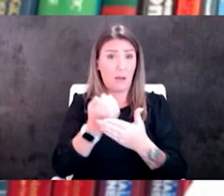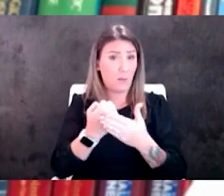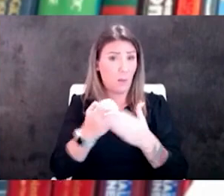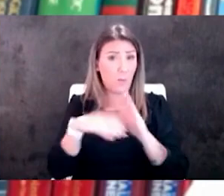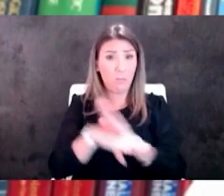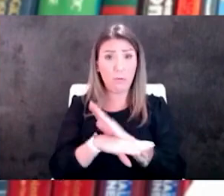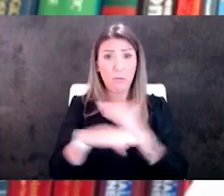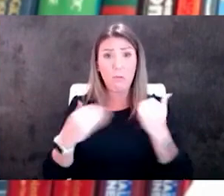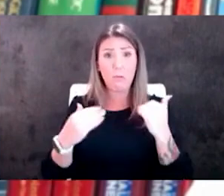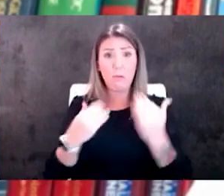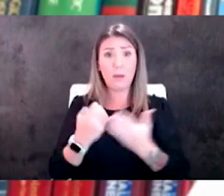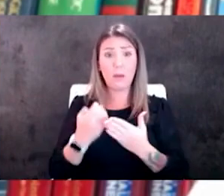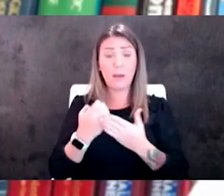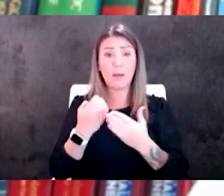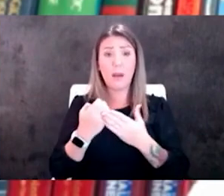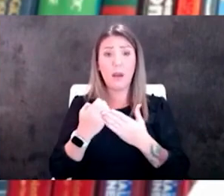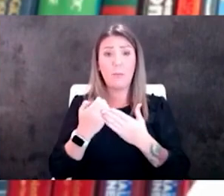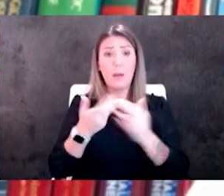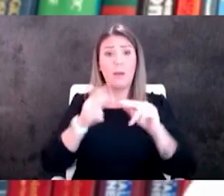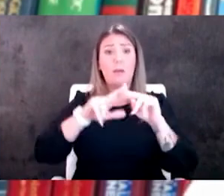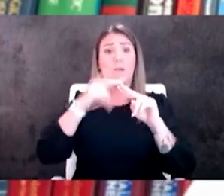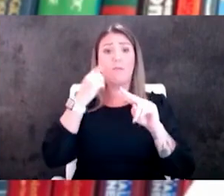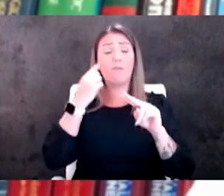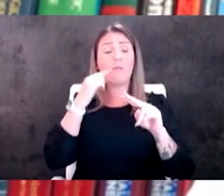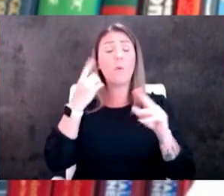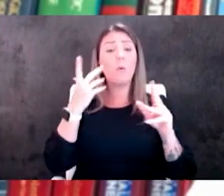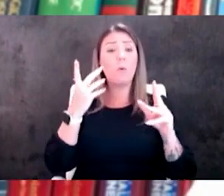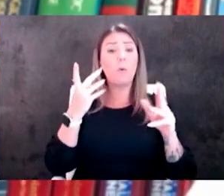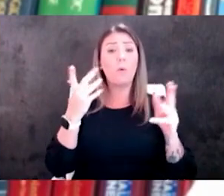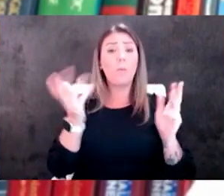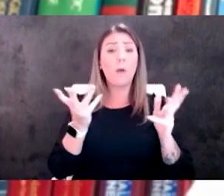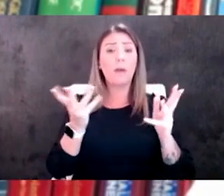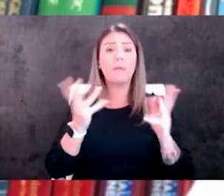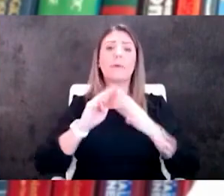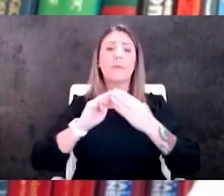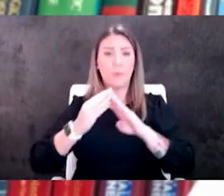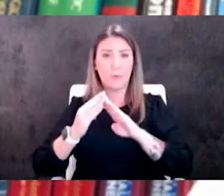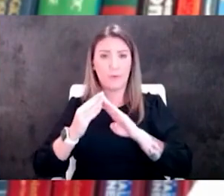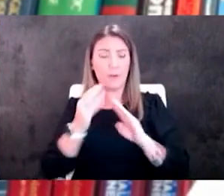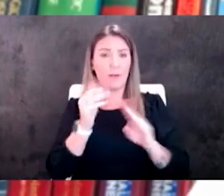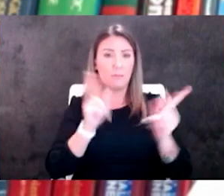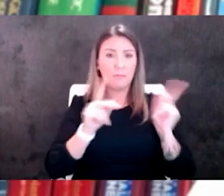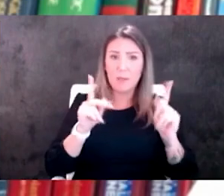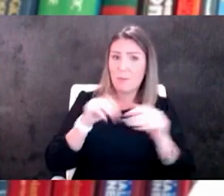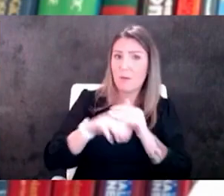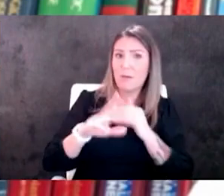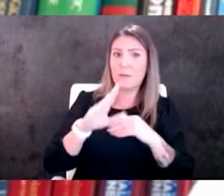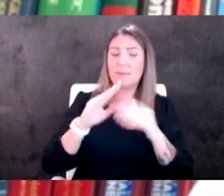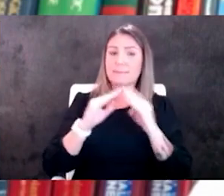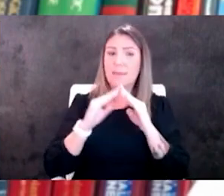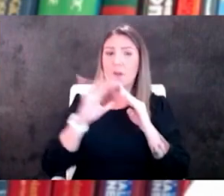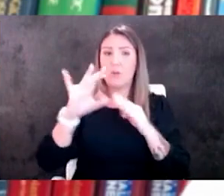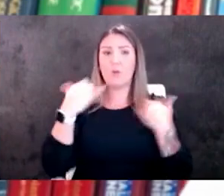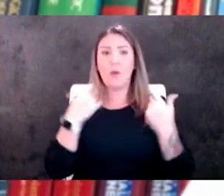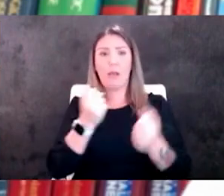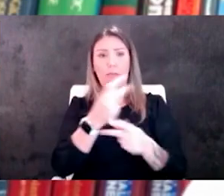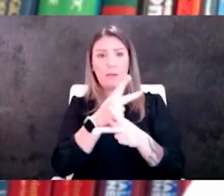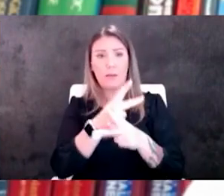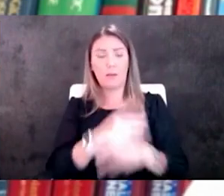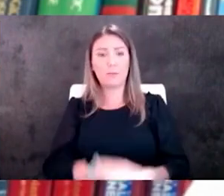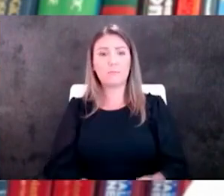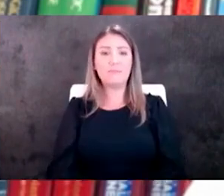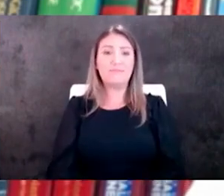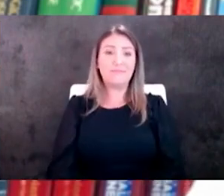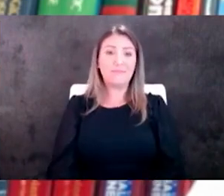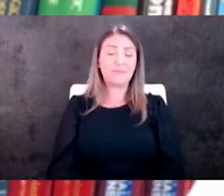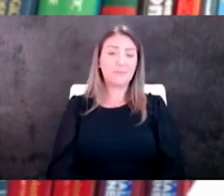a big economic boost for the for our uh community uh having people come to town for their health care so uh it would